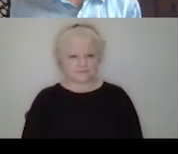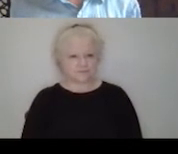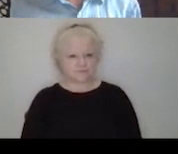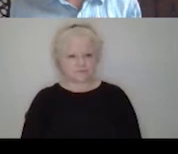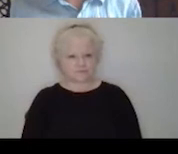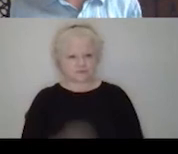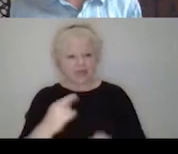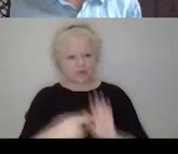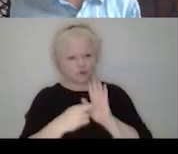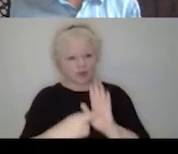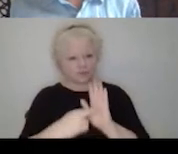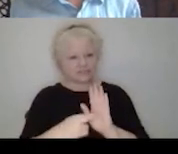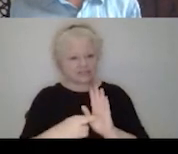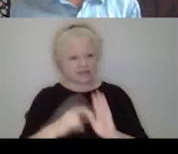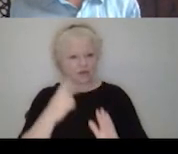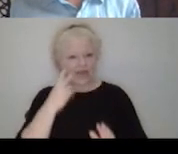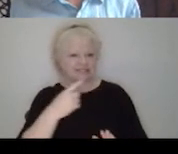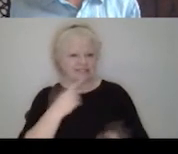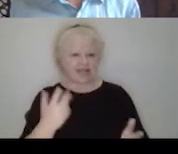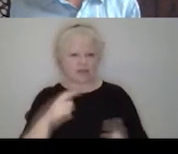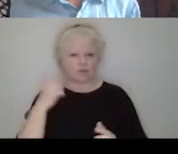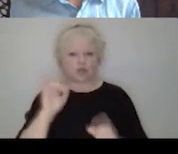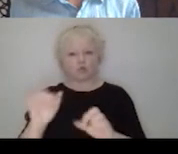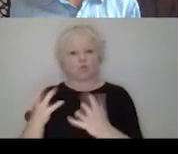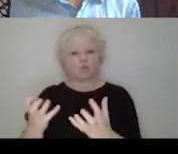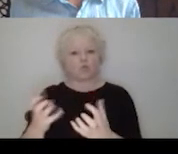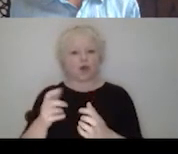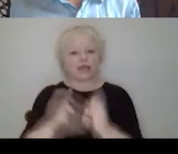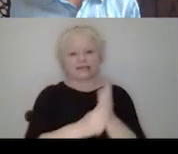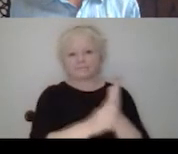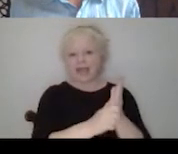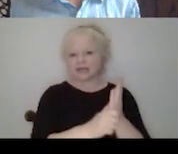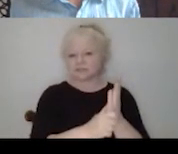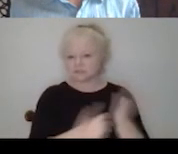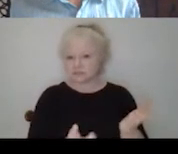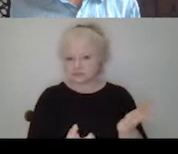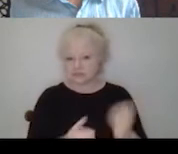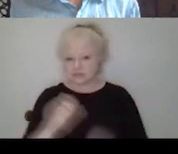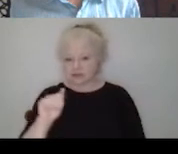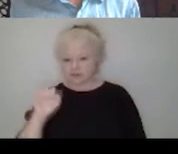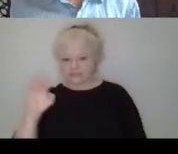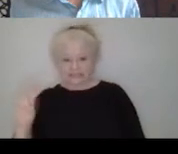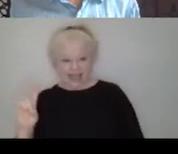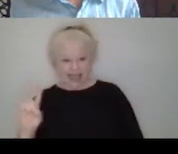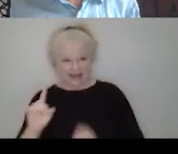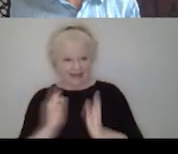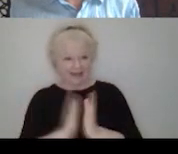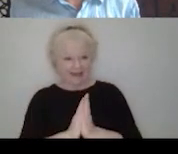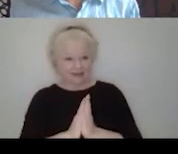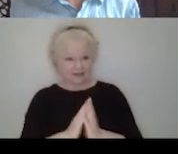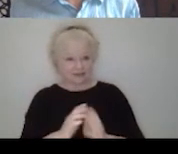what I say that we look for at the magazine. know, when SCAD asked us if there was, um,